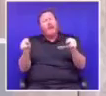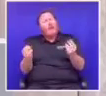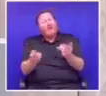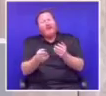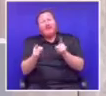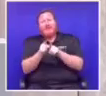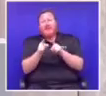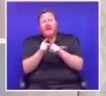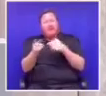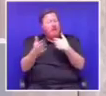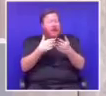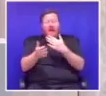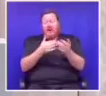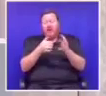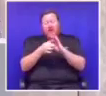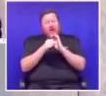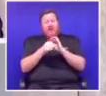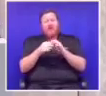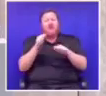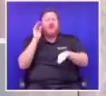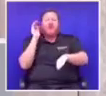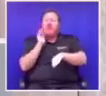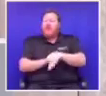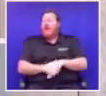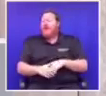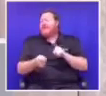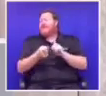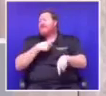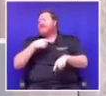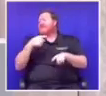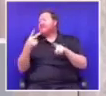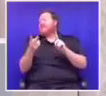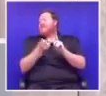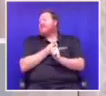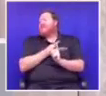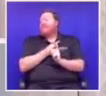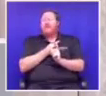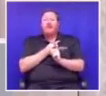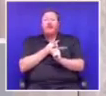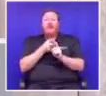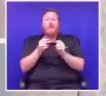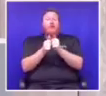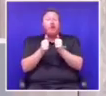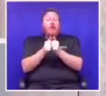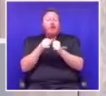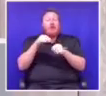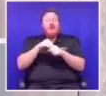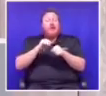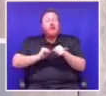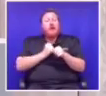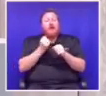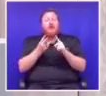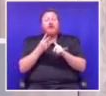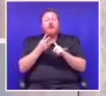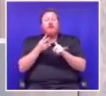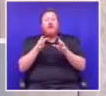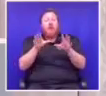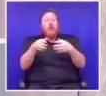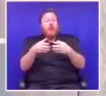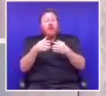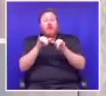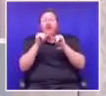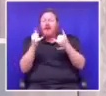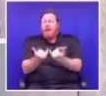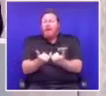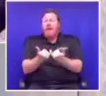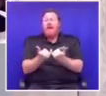any relationship, whether it's between friends, between, you know, partners in a marriage, or in an organization, in a